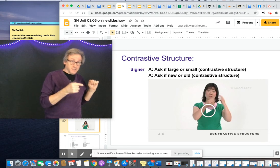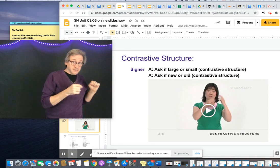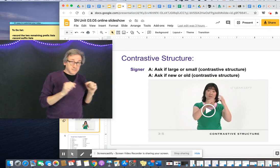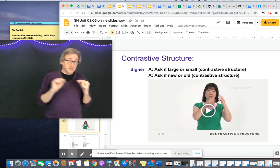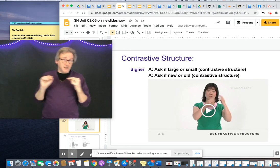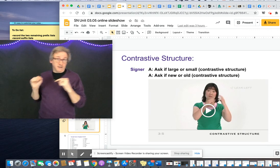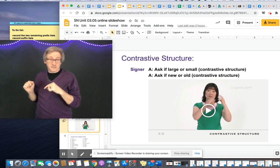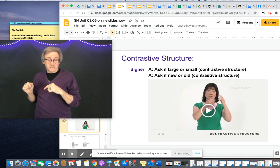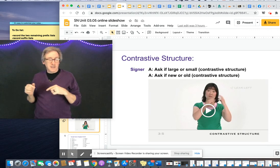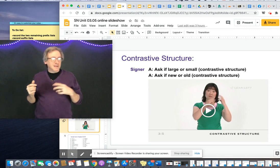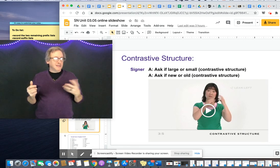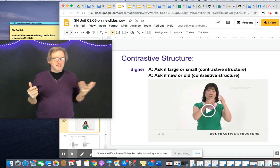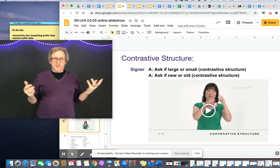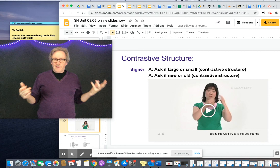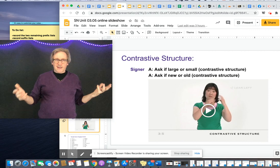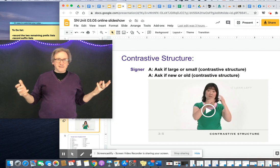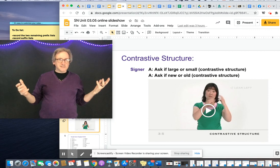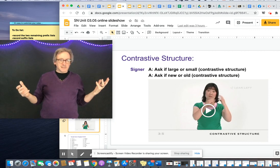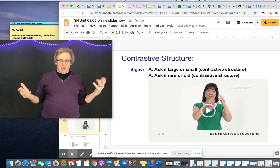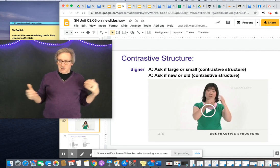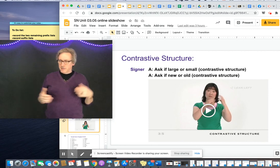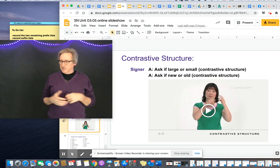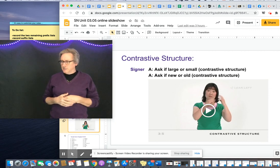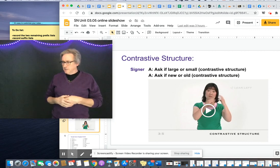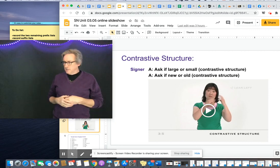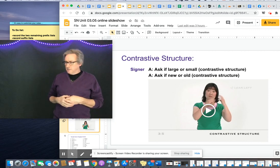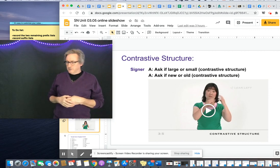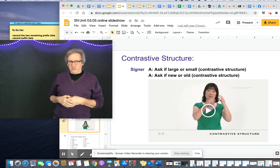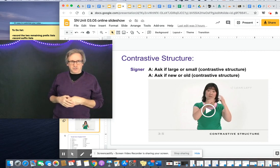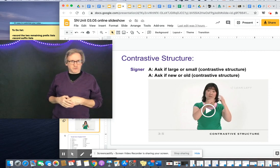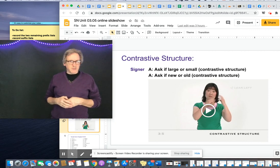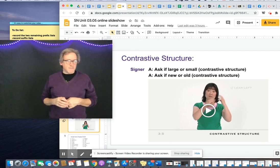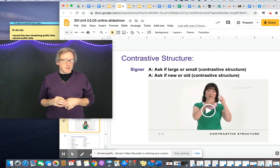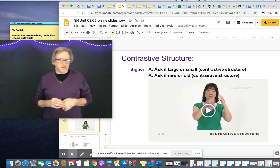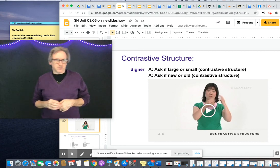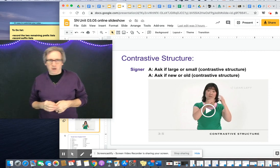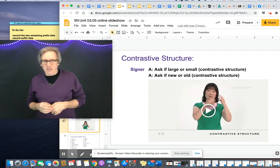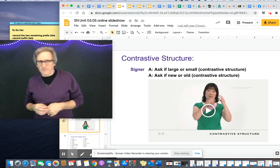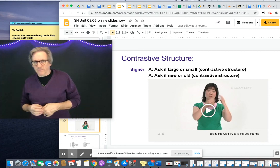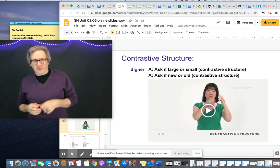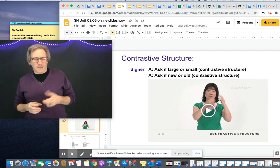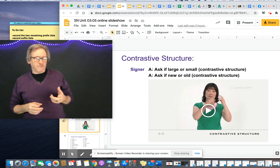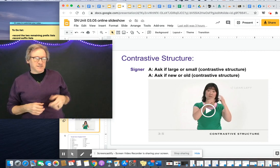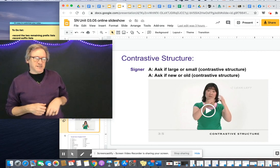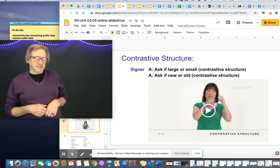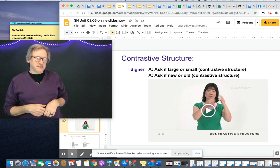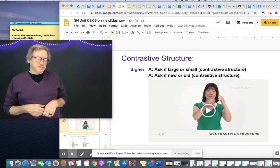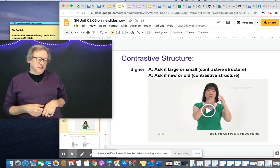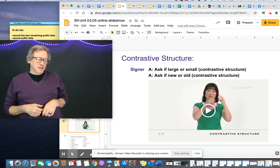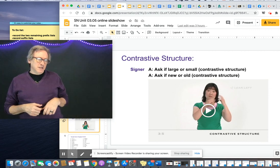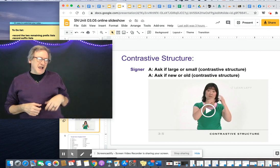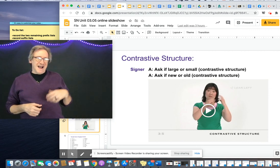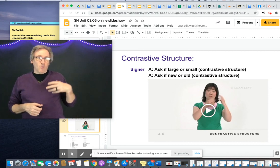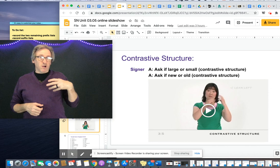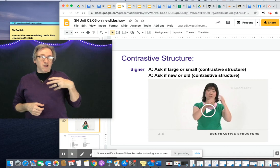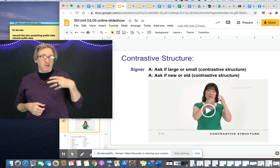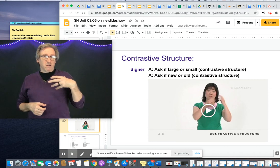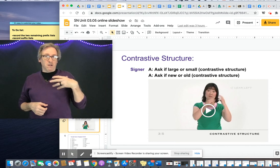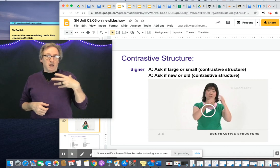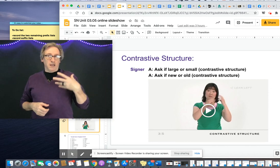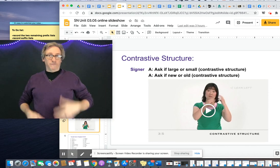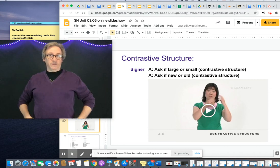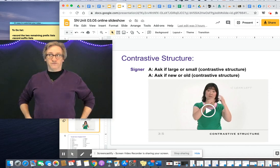of this and this. Depends on the extreme amount you're talking about, the emphasis, how